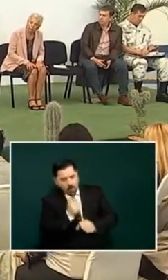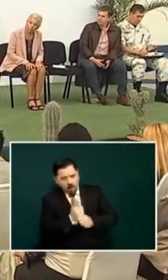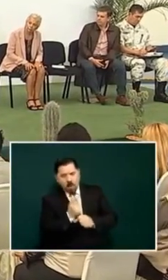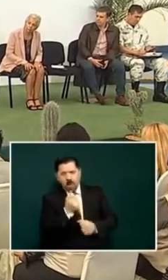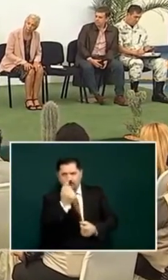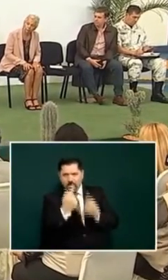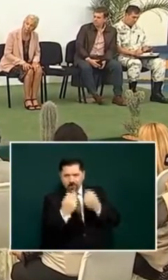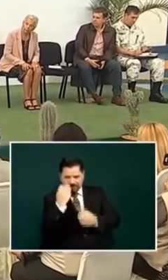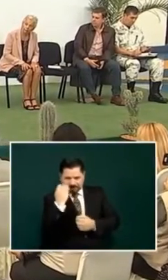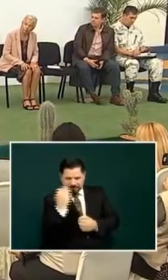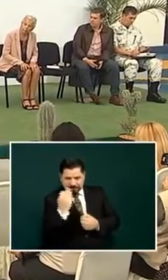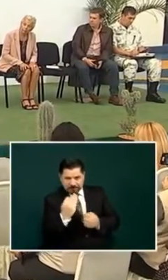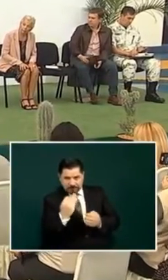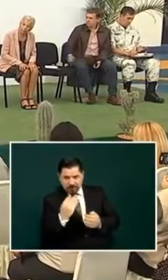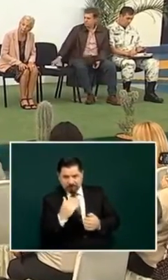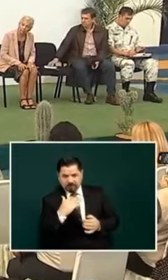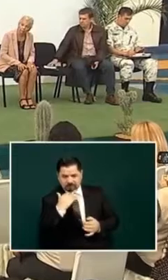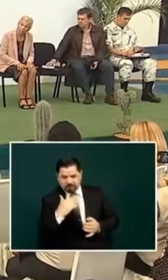irregularities